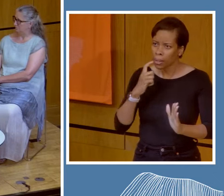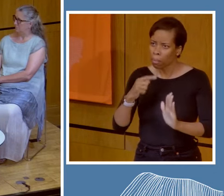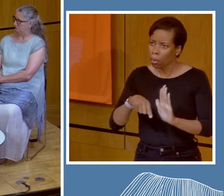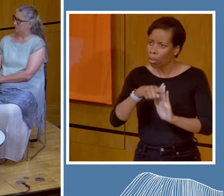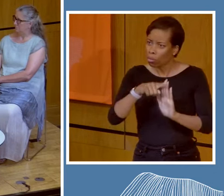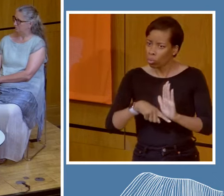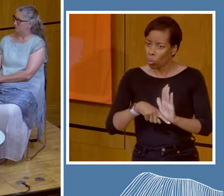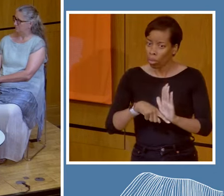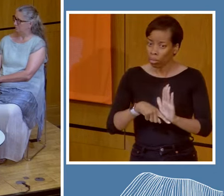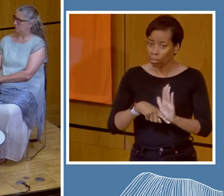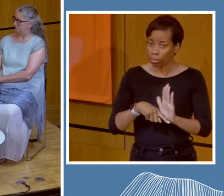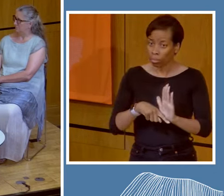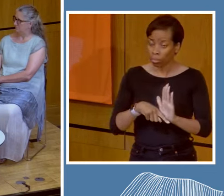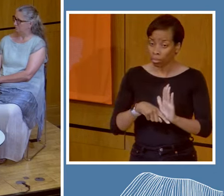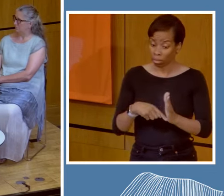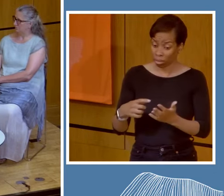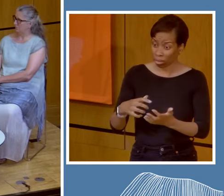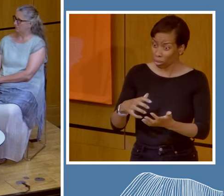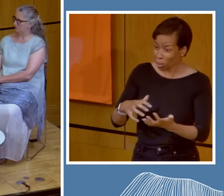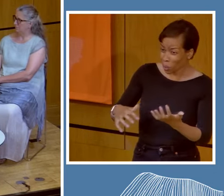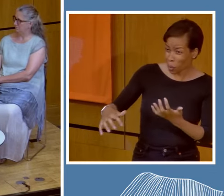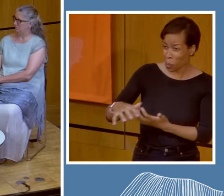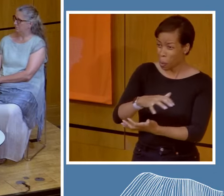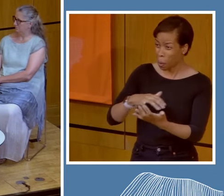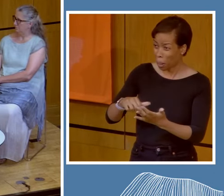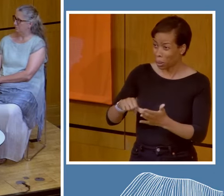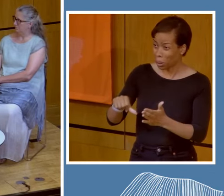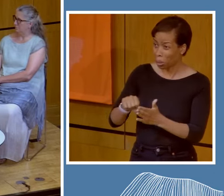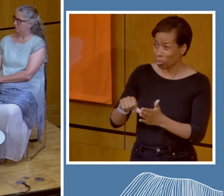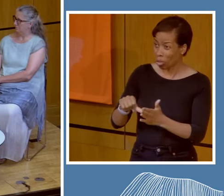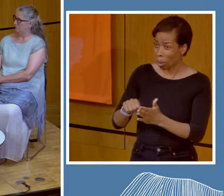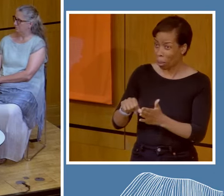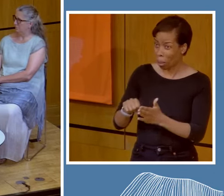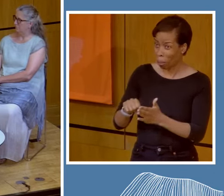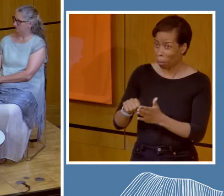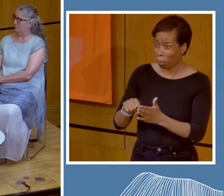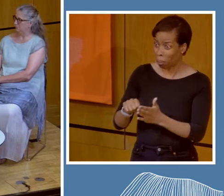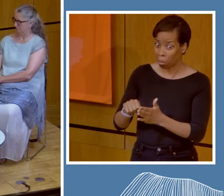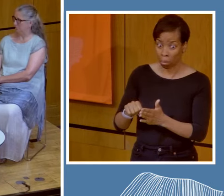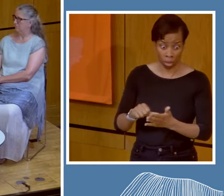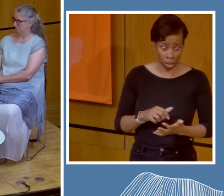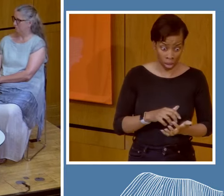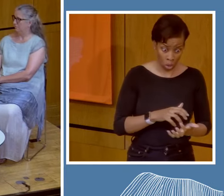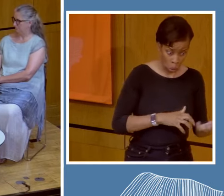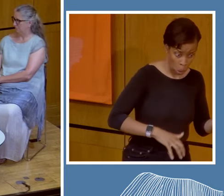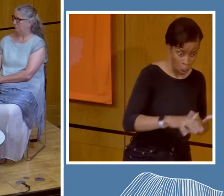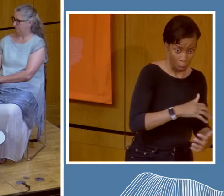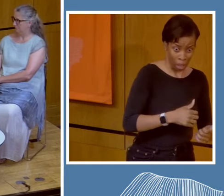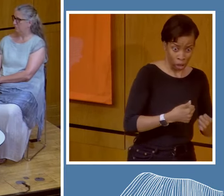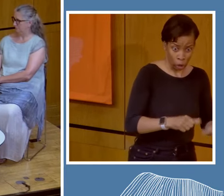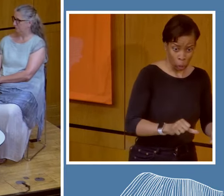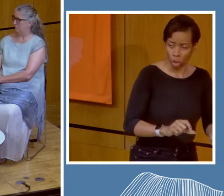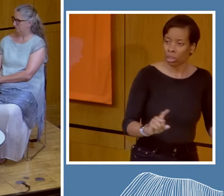say that you can't solve complex problems in the world from the same worldview that created in the first place.